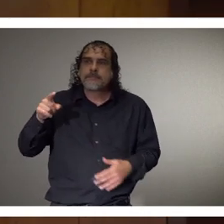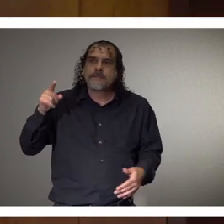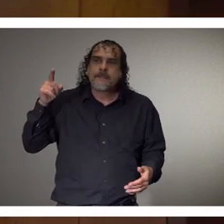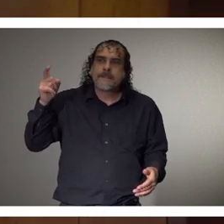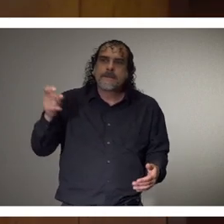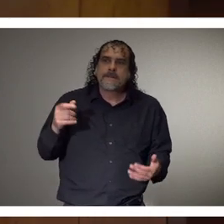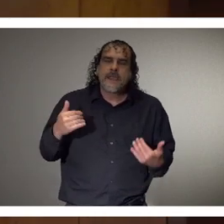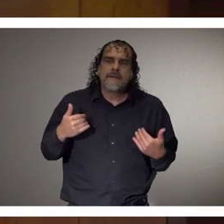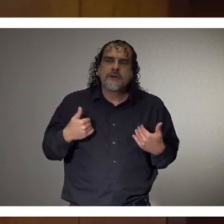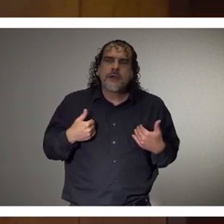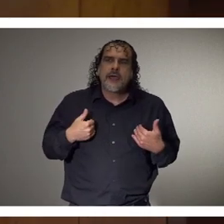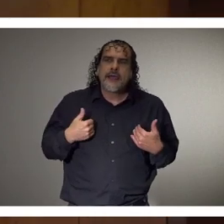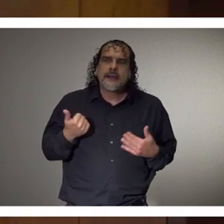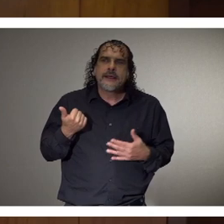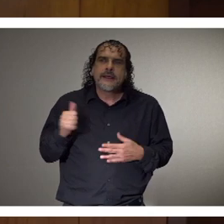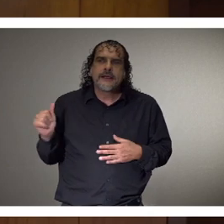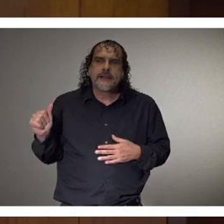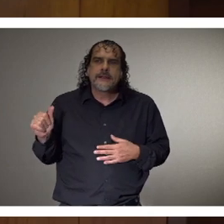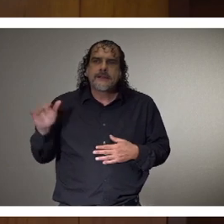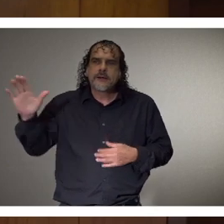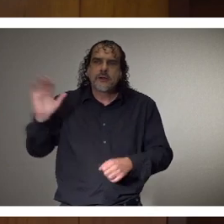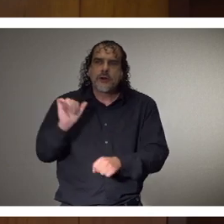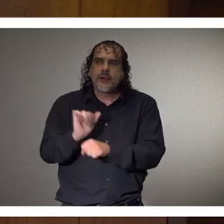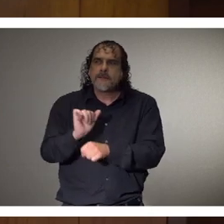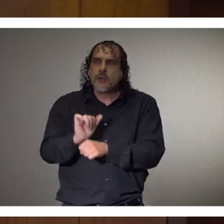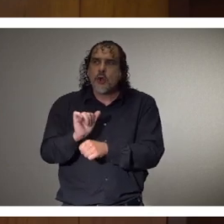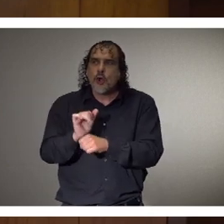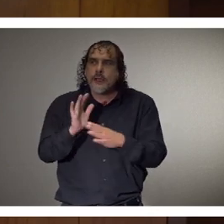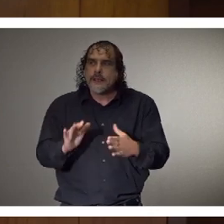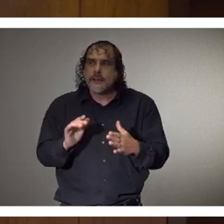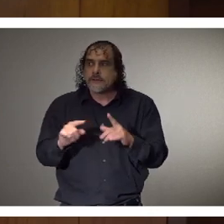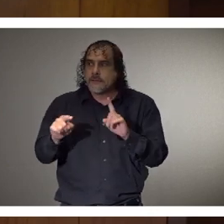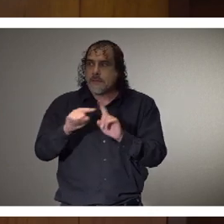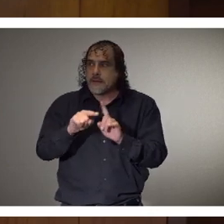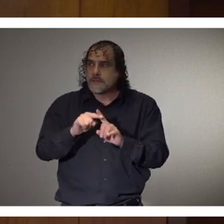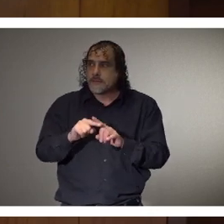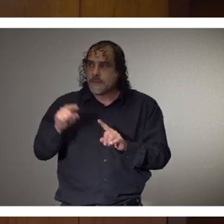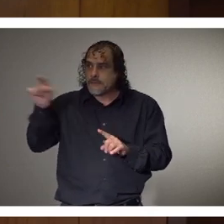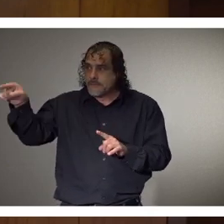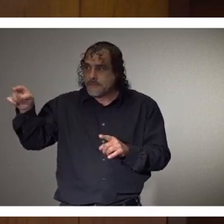Have you had any of your employees test positive for COVID-19?